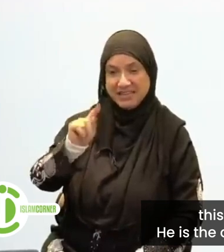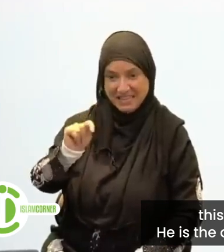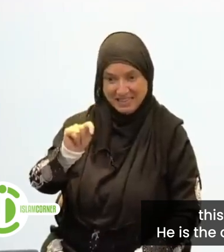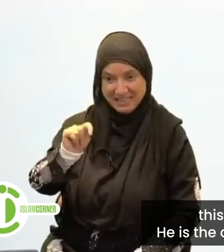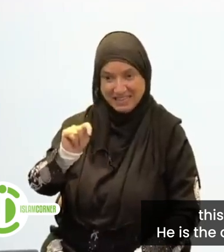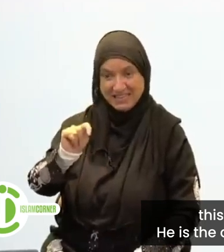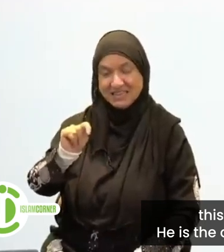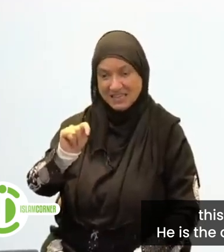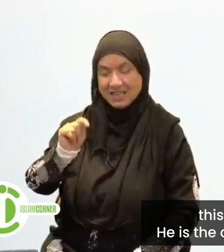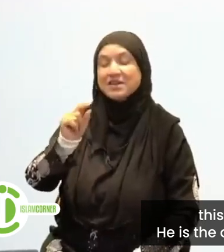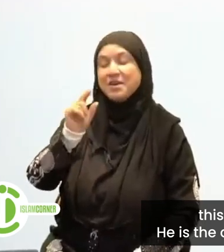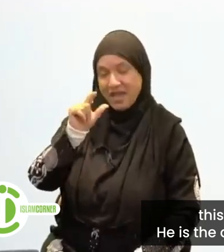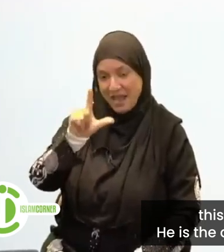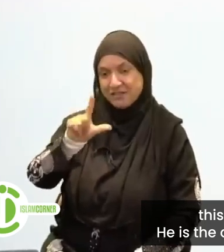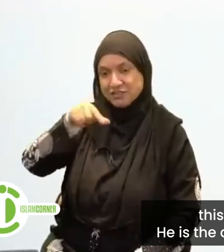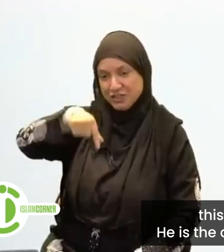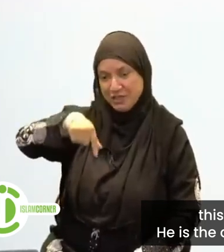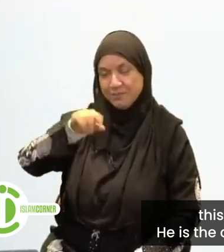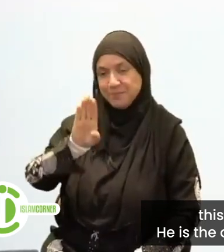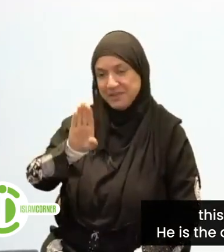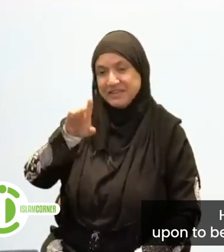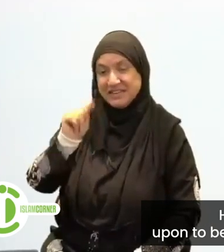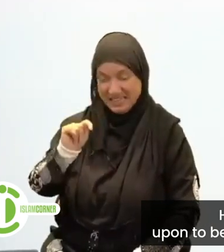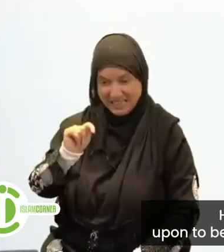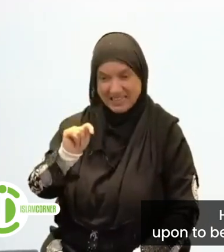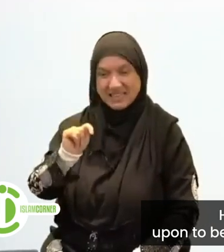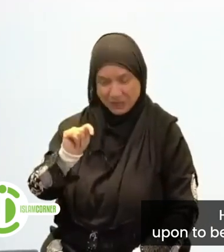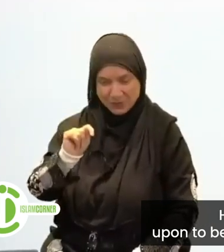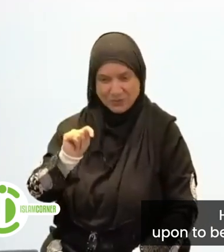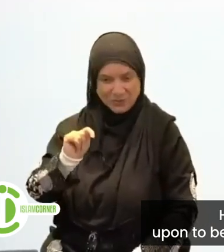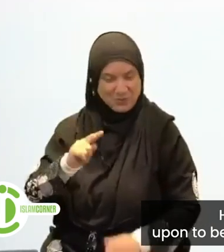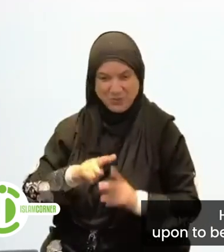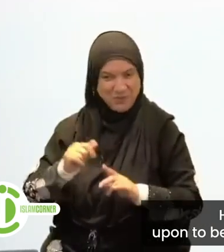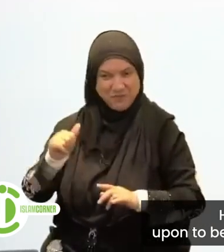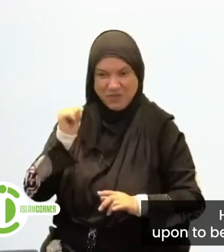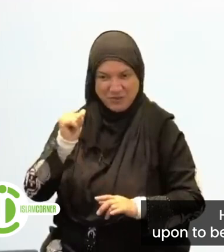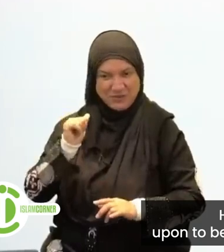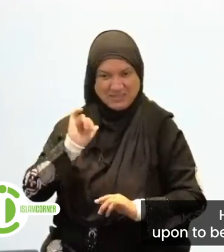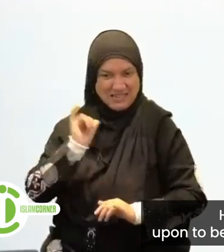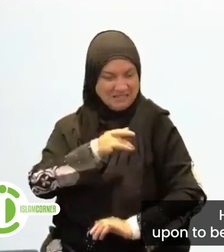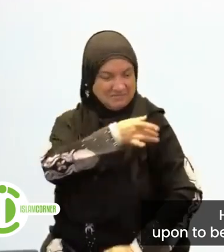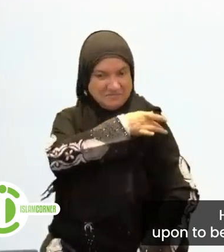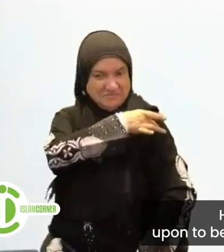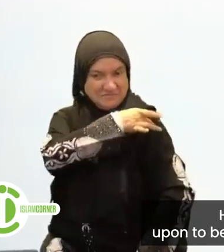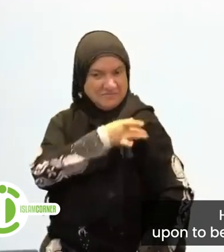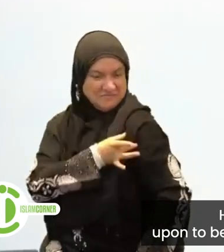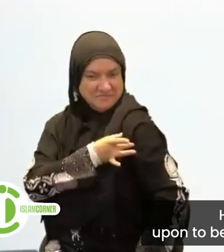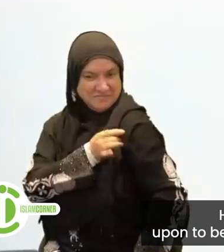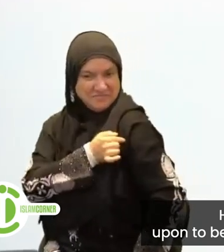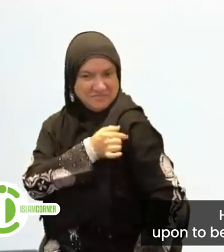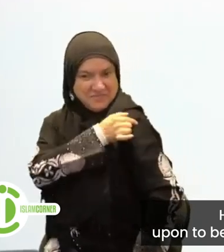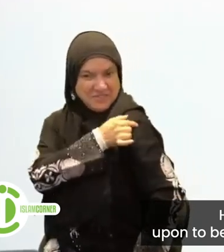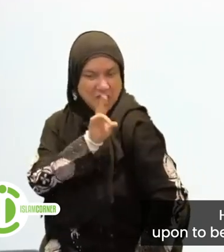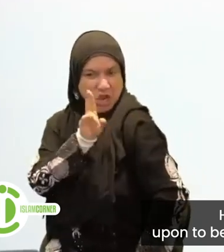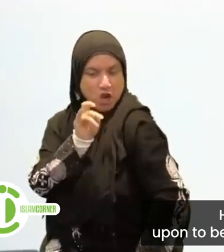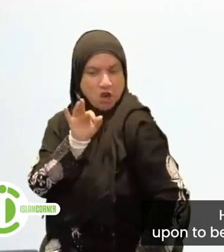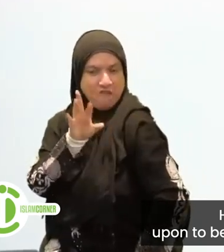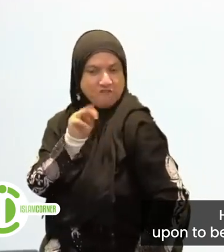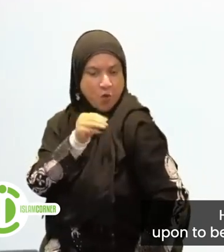lynched in the media in this way. He's the one that's being called upon to be censured and mistreated this way.